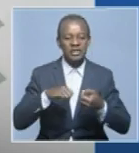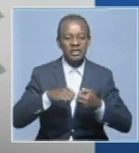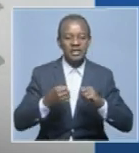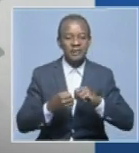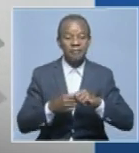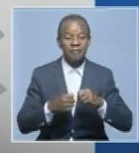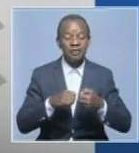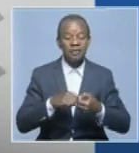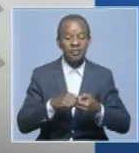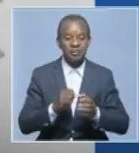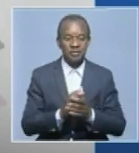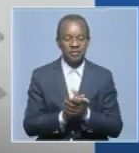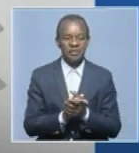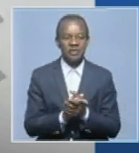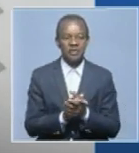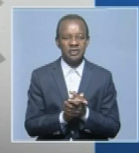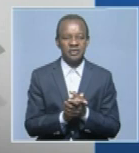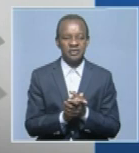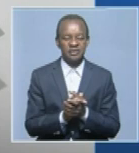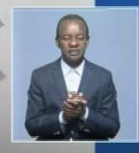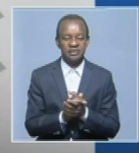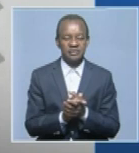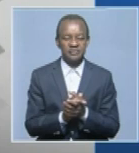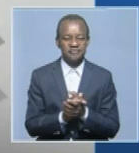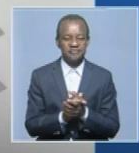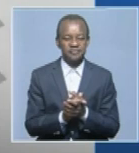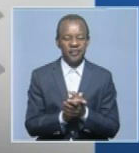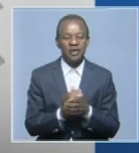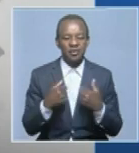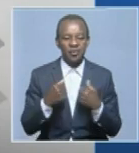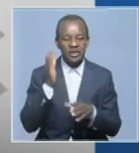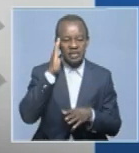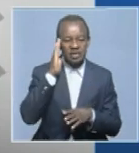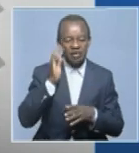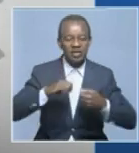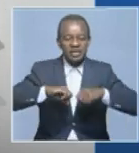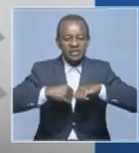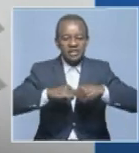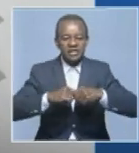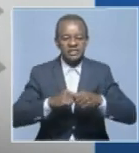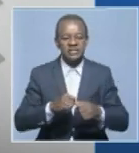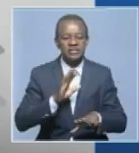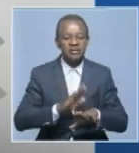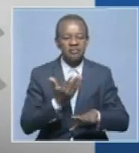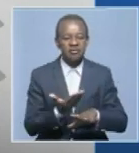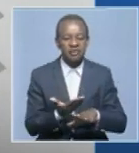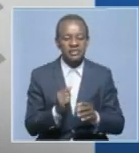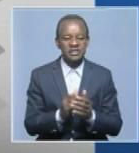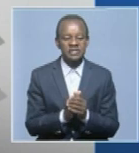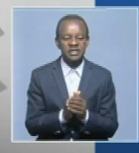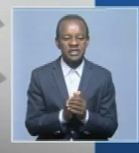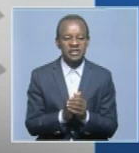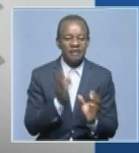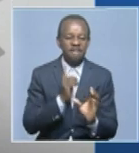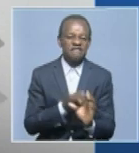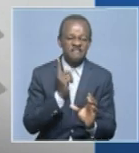We call all the time, it's drug abuse, we say it's alcohol abuse, but I think it is our relation. It is about us,